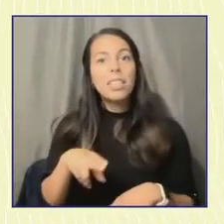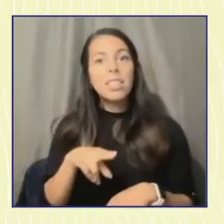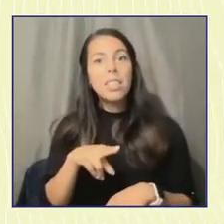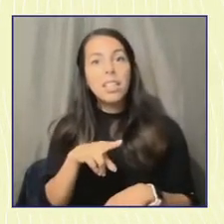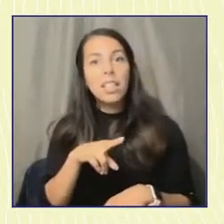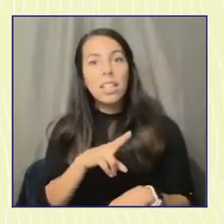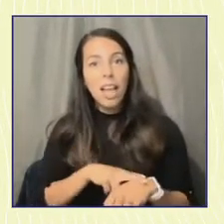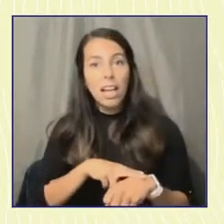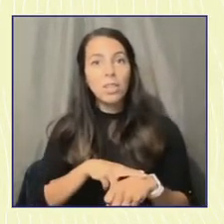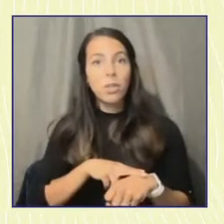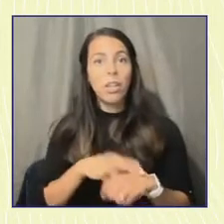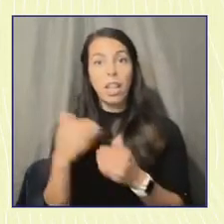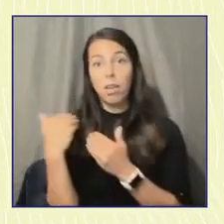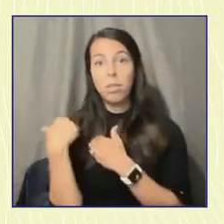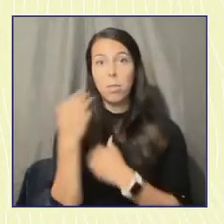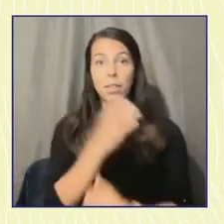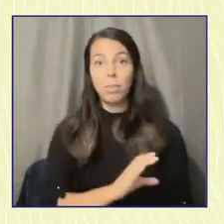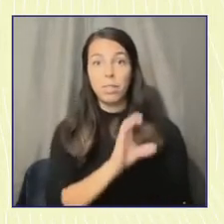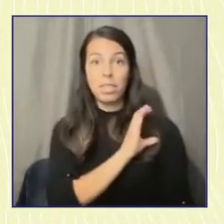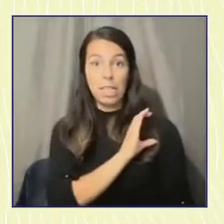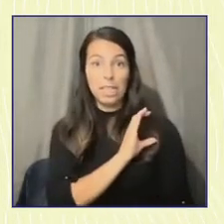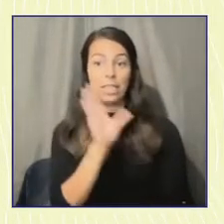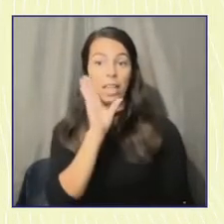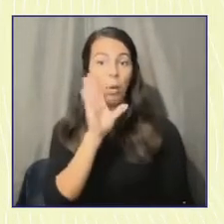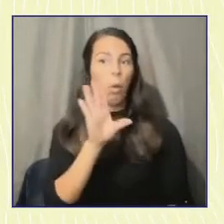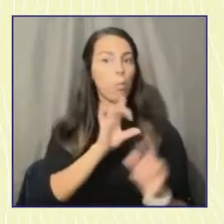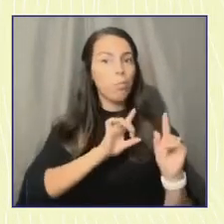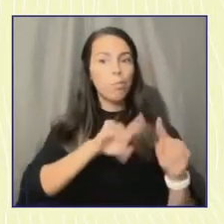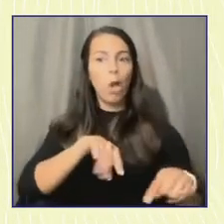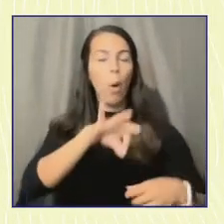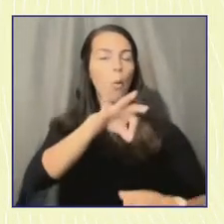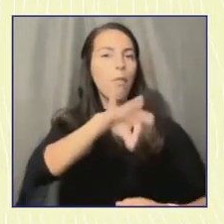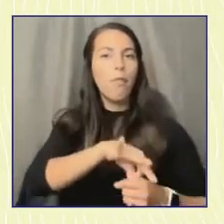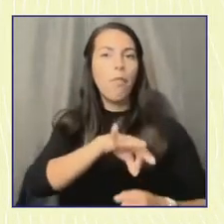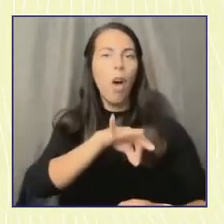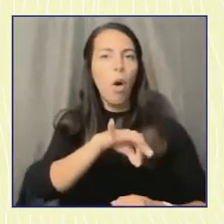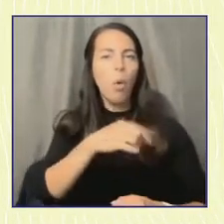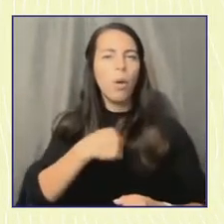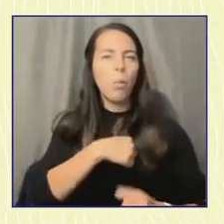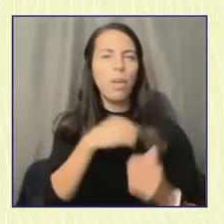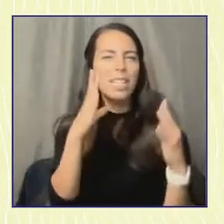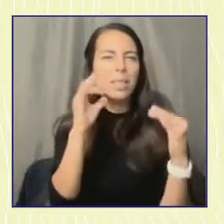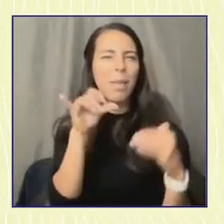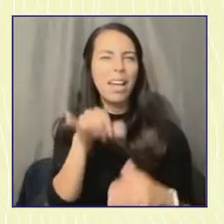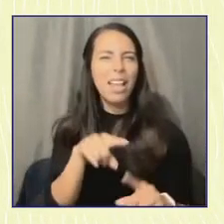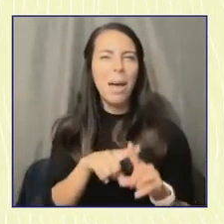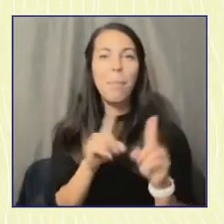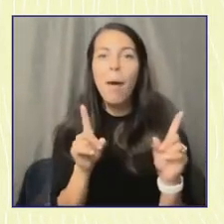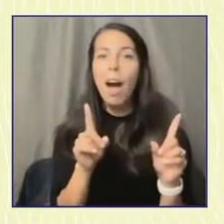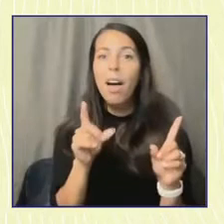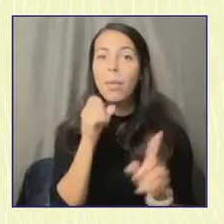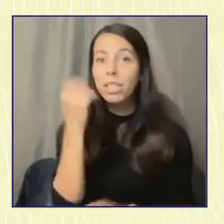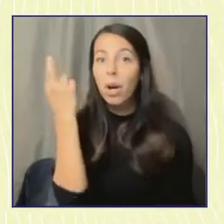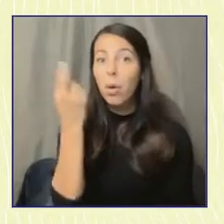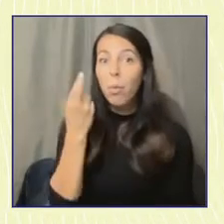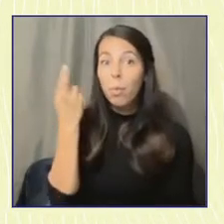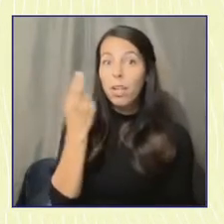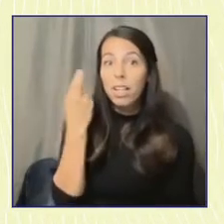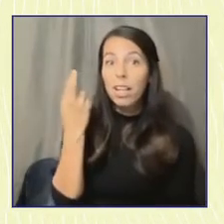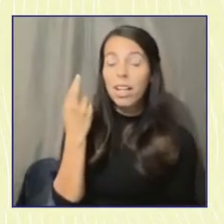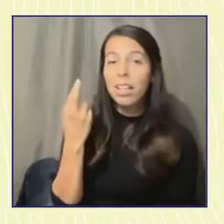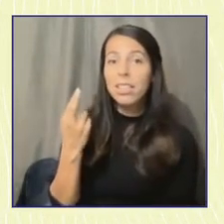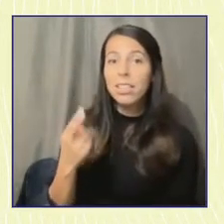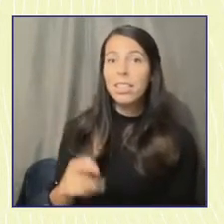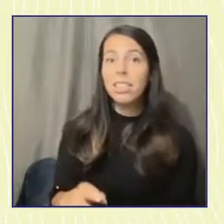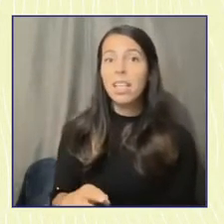will step in and begin to vote. And I think what we don't realize actually is as a